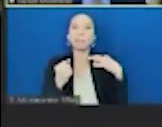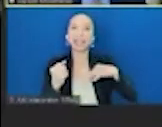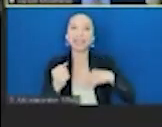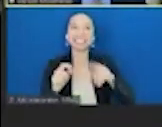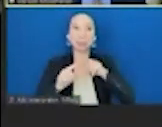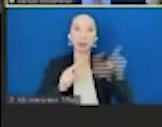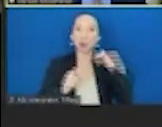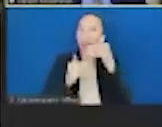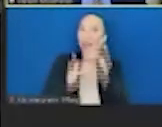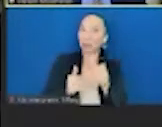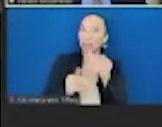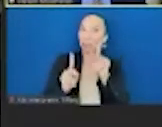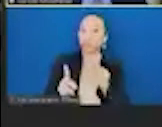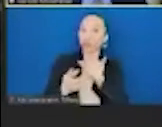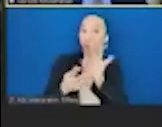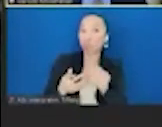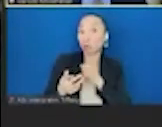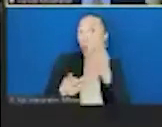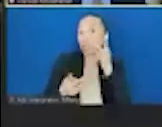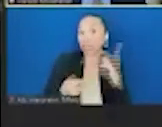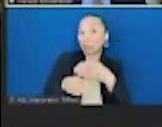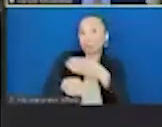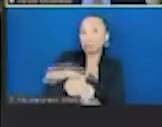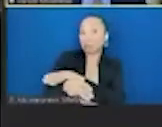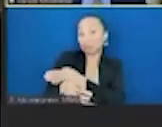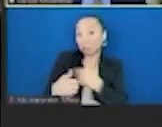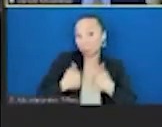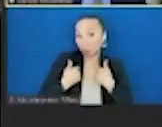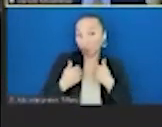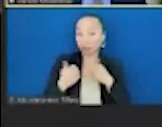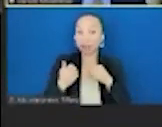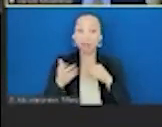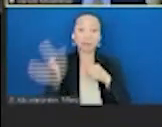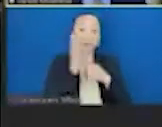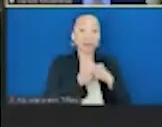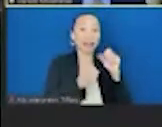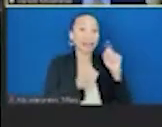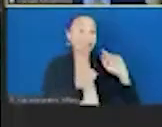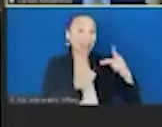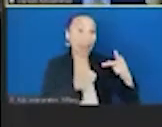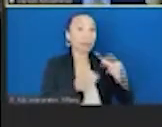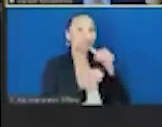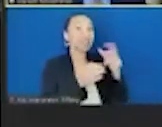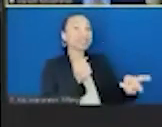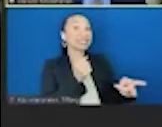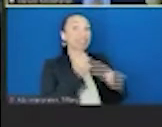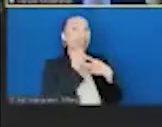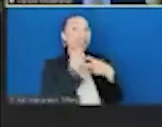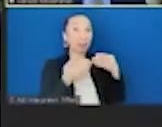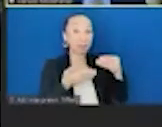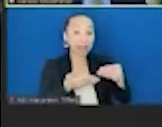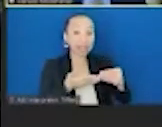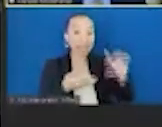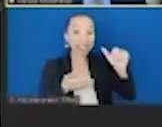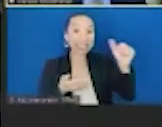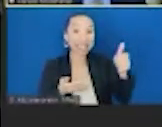restricting choice. And then the SNAP plus program, it was not only cost effective, it actually saved money. saved $10 billion for